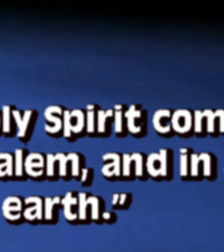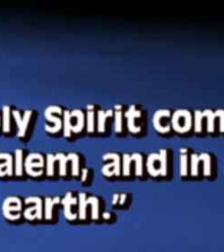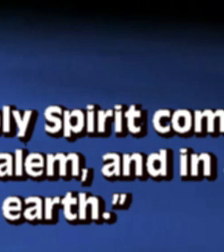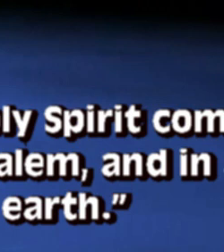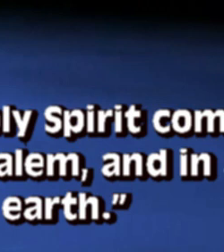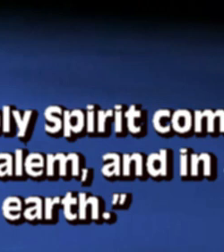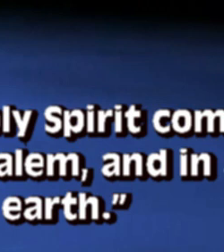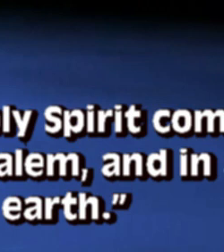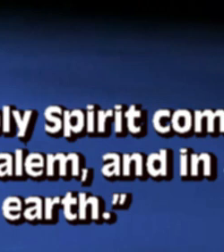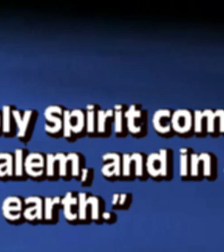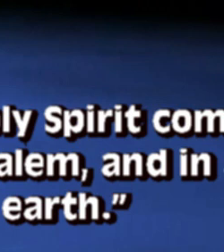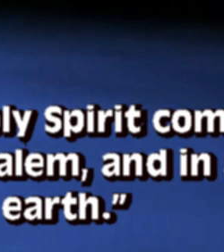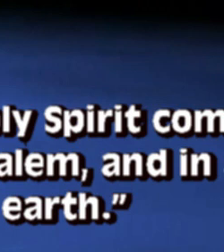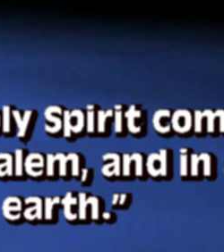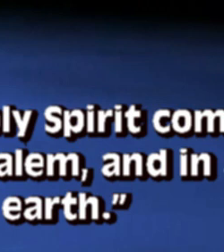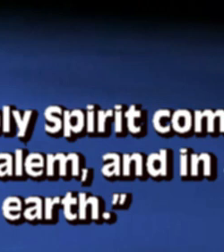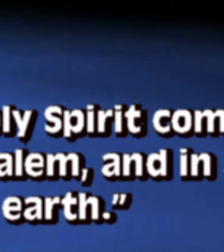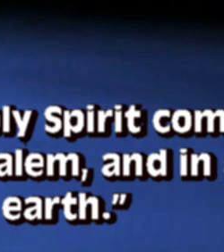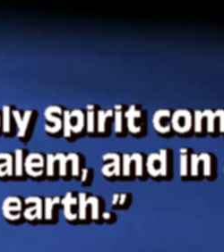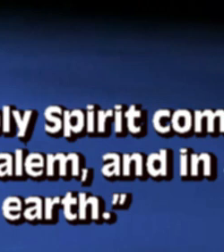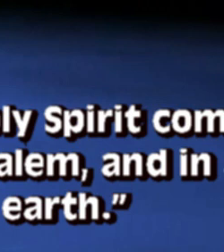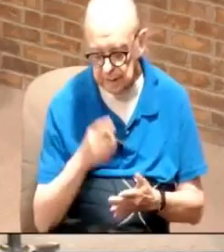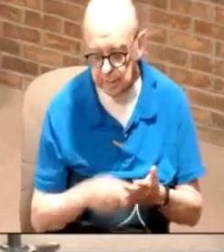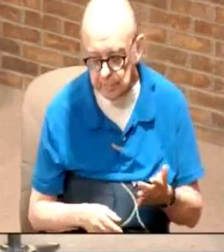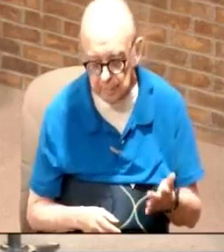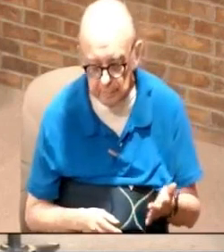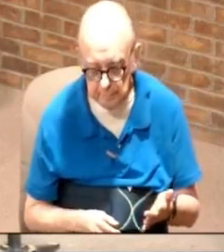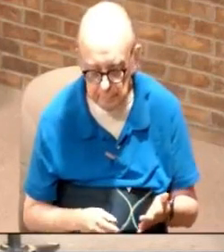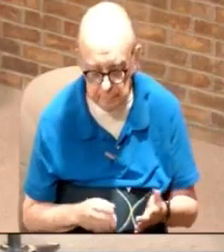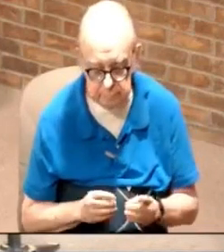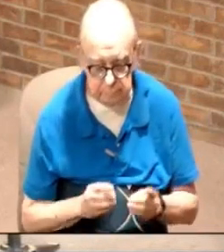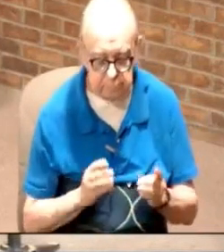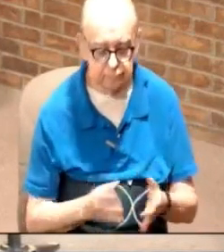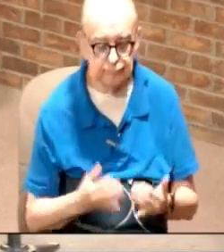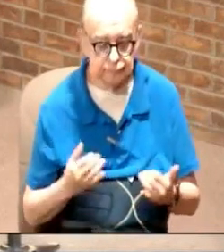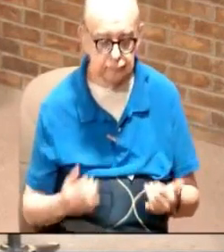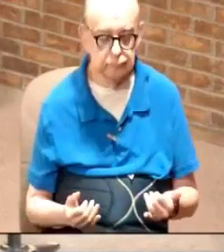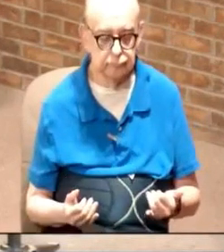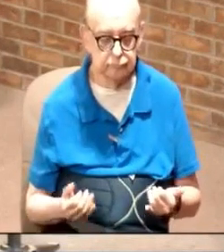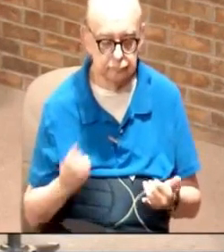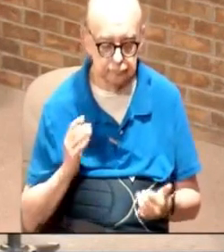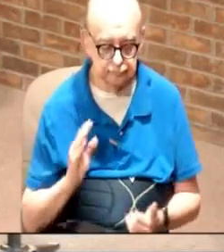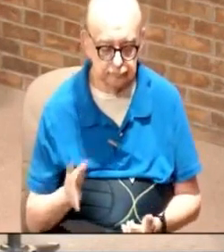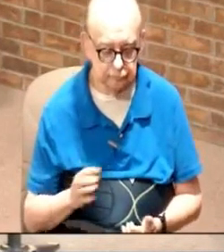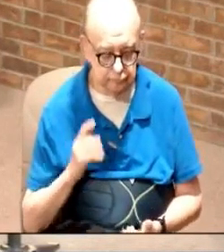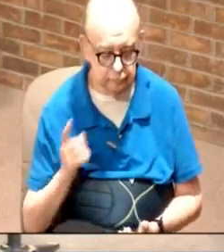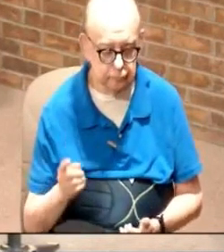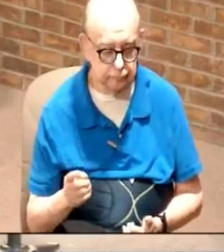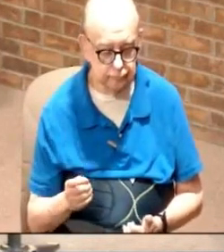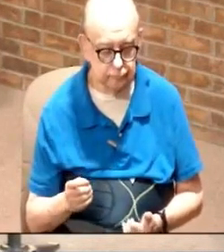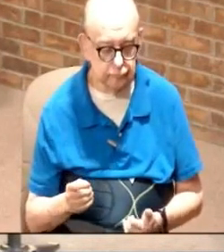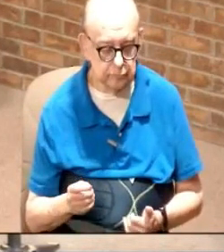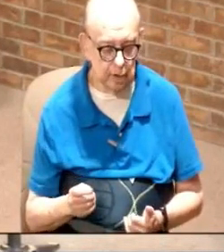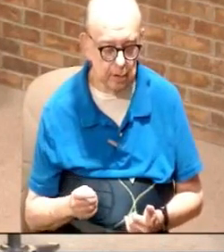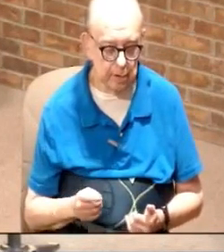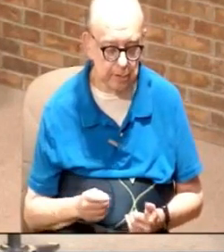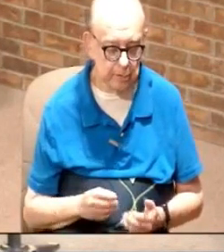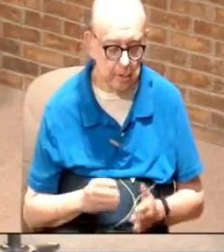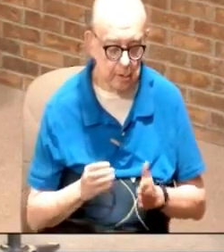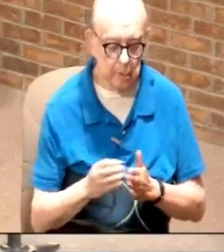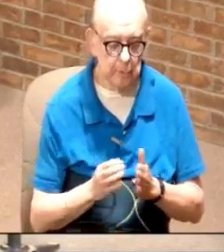witnesses to the ends of the earth and guess what the disciples today are his witnesses to the ends of the earth